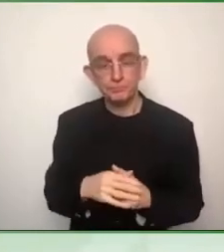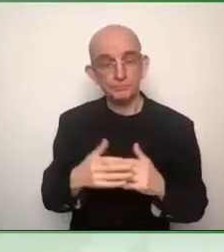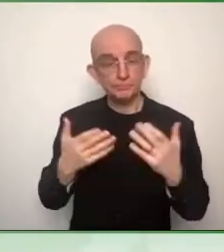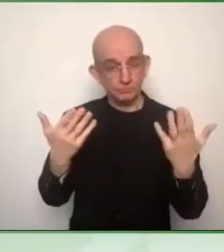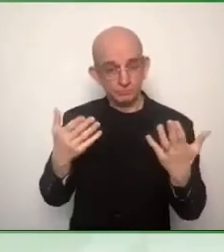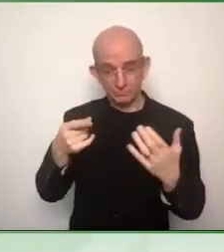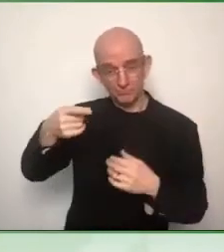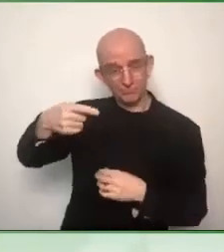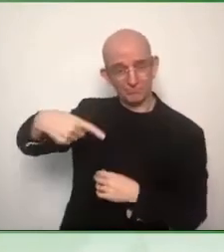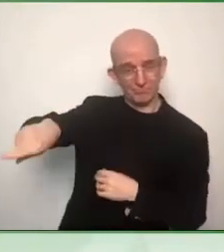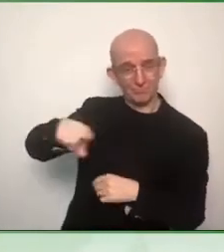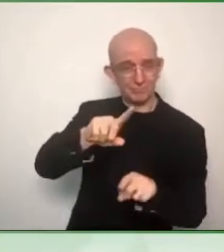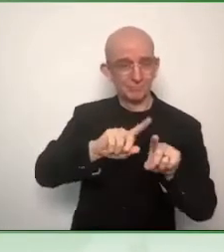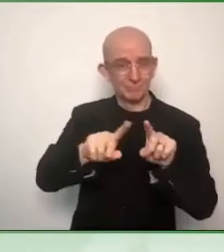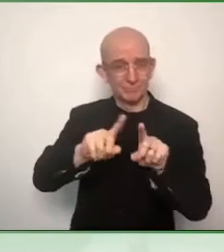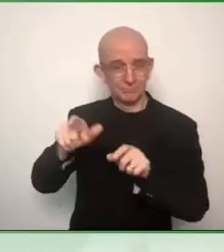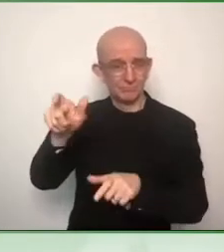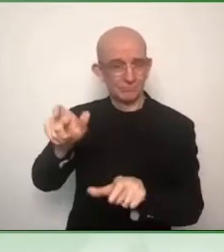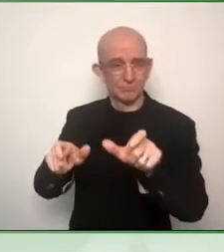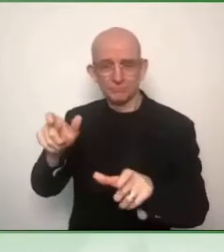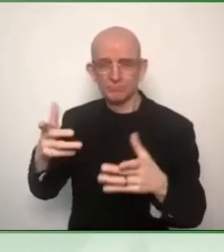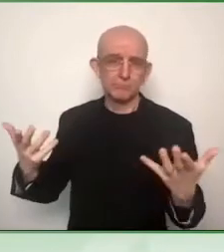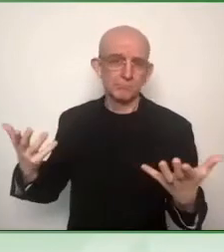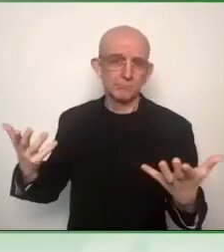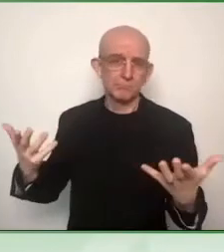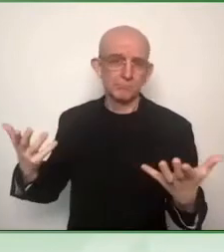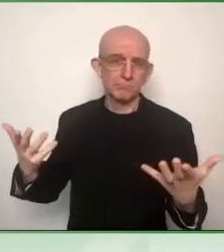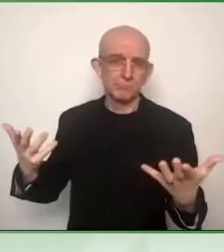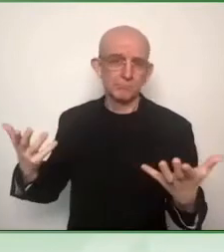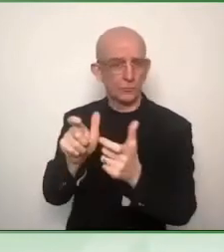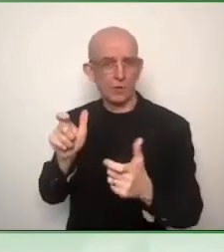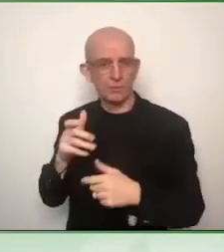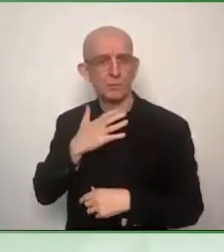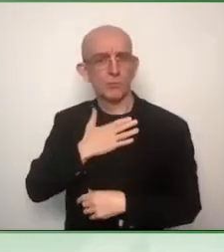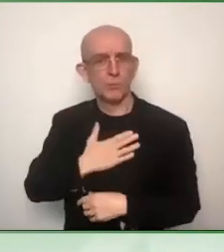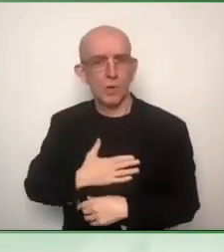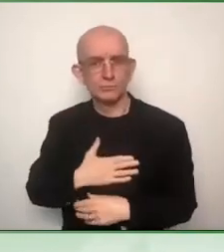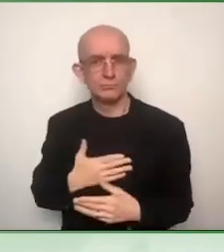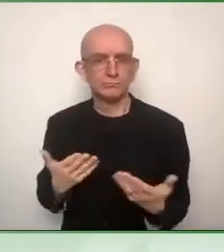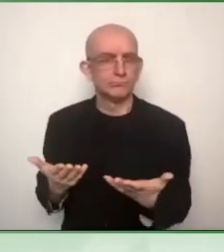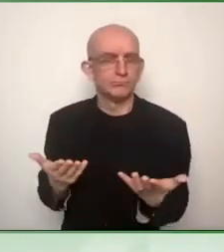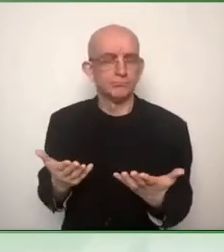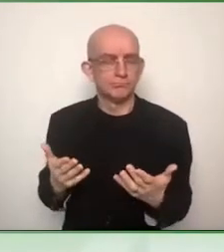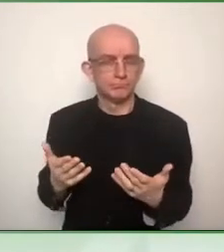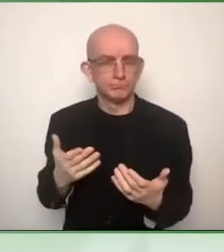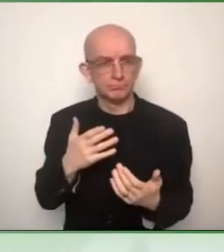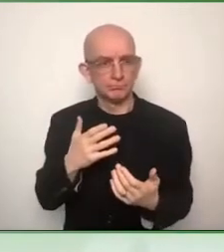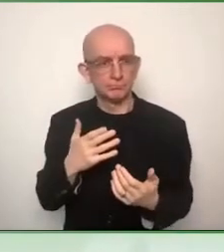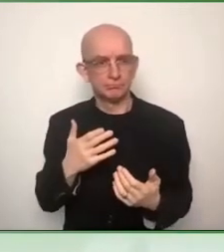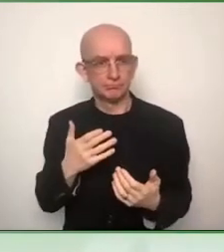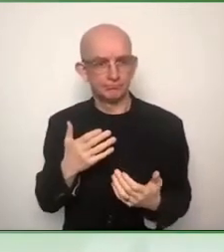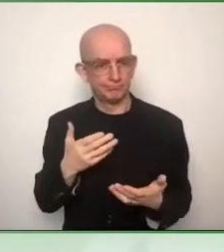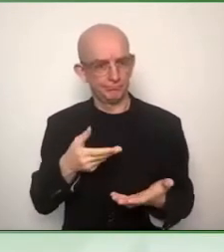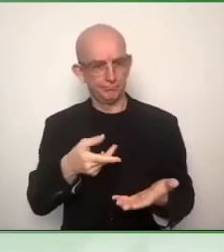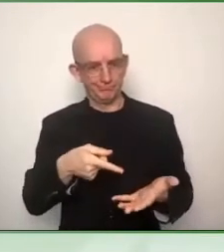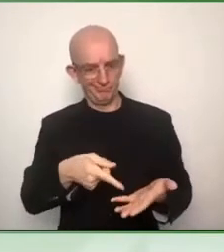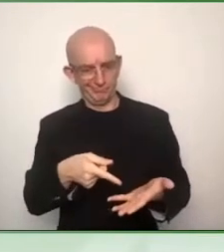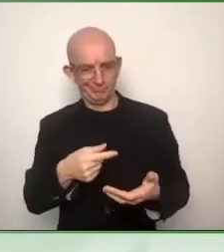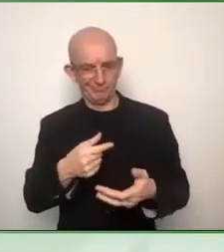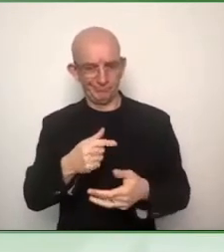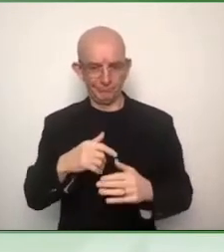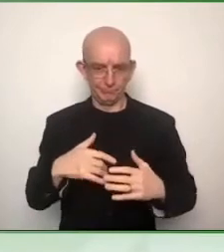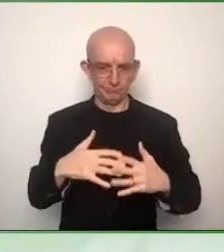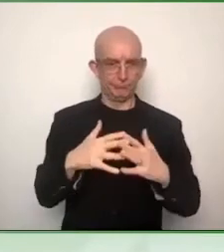also several directives. Those directives already require to buy accessible.